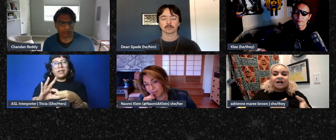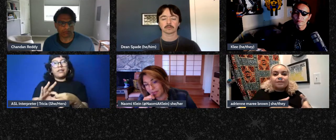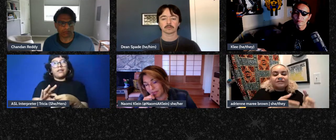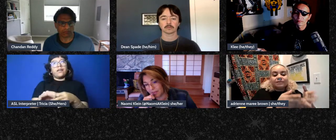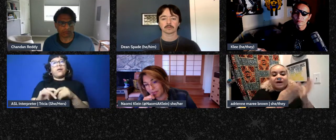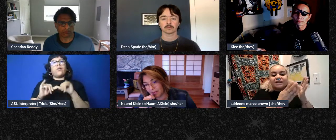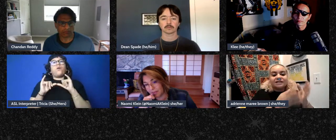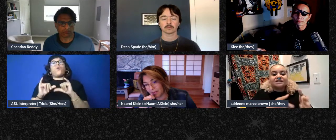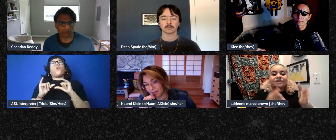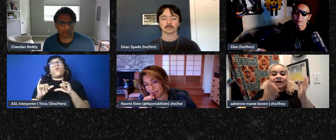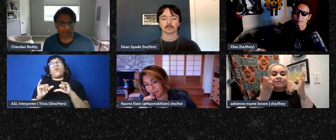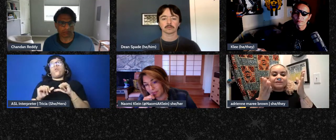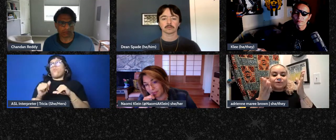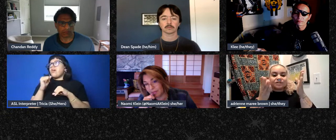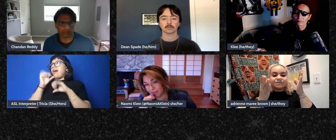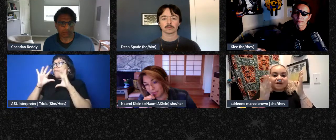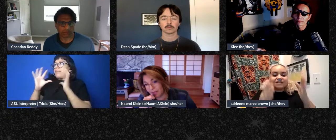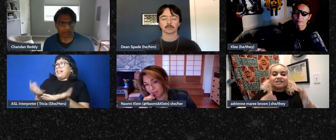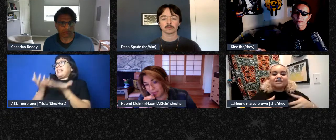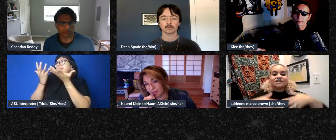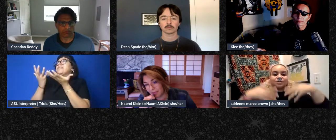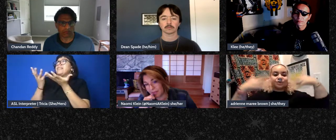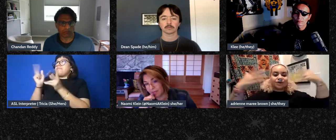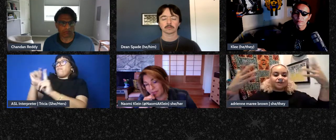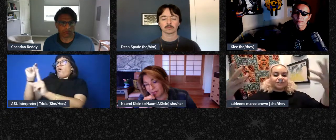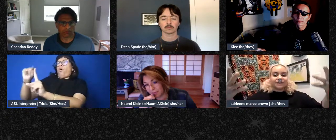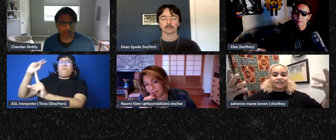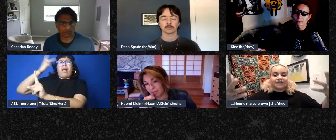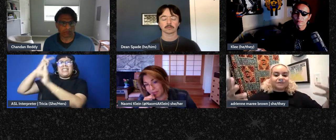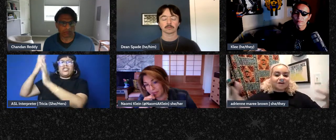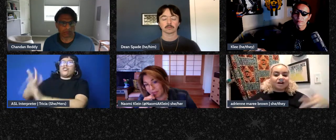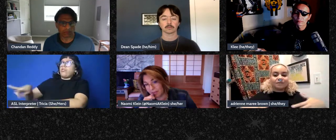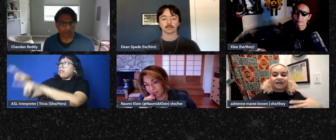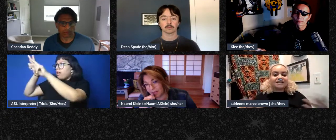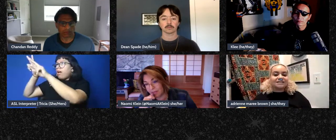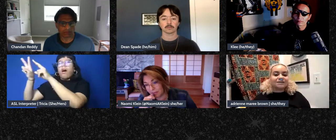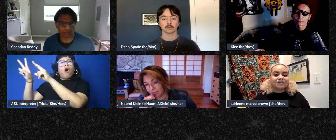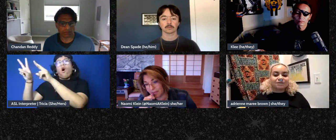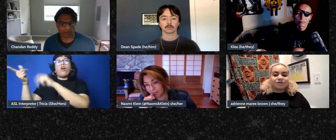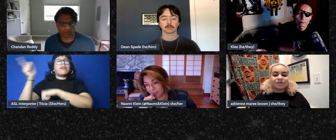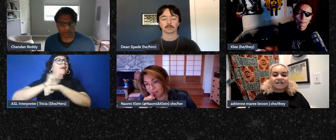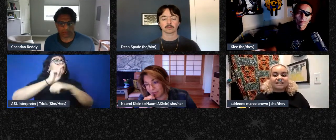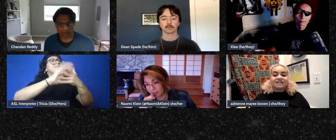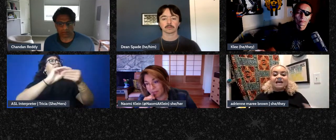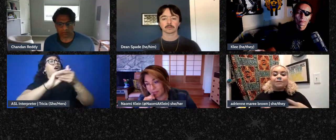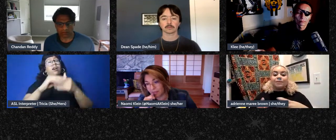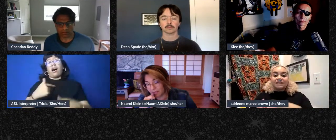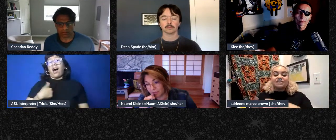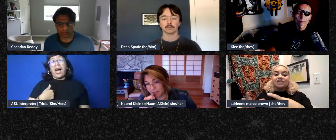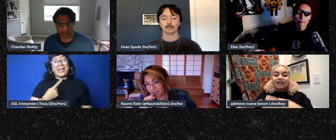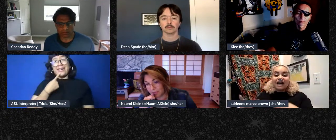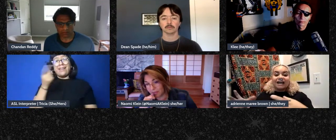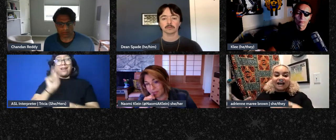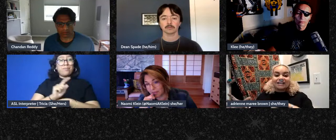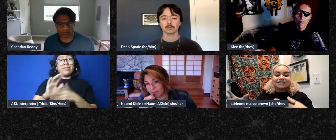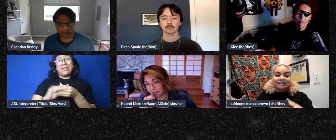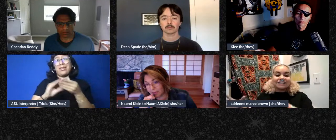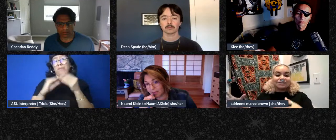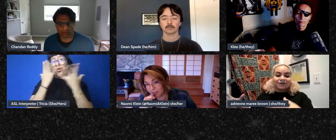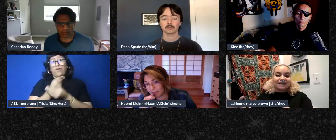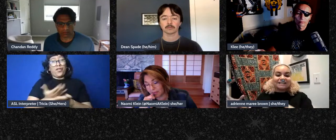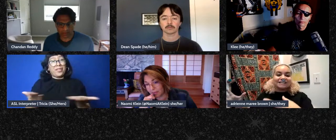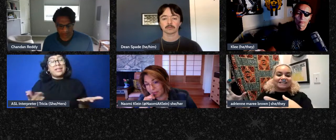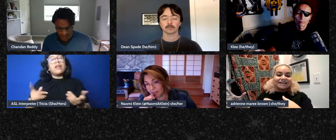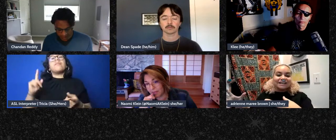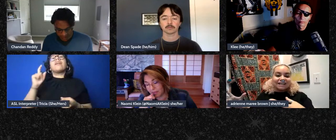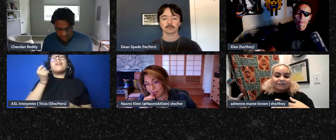we're not uplifting pundits and people who are just politicians and who like get up and talk I'm like I can say a bunch of beautiful things but until I actually